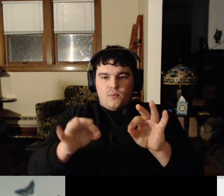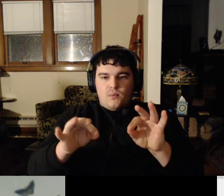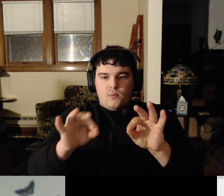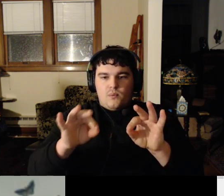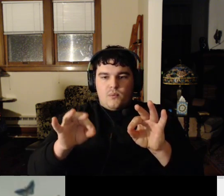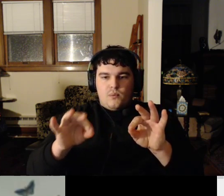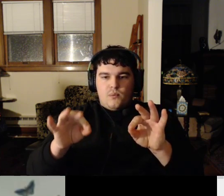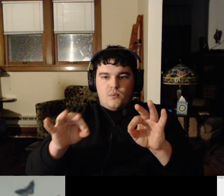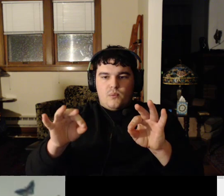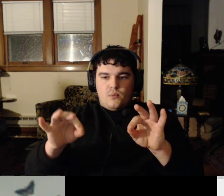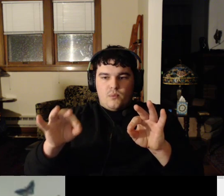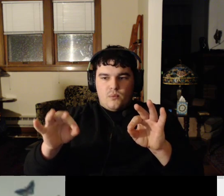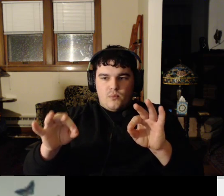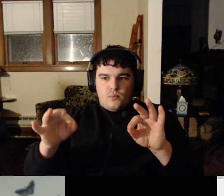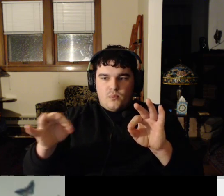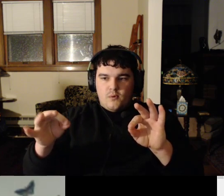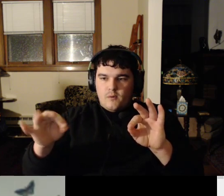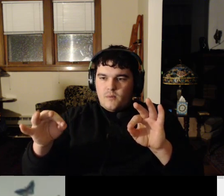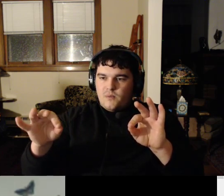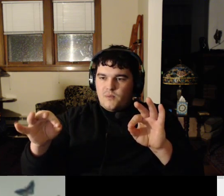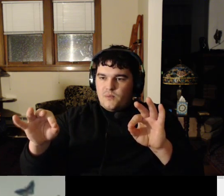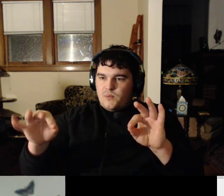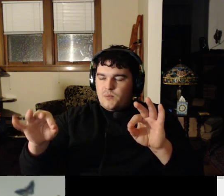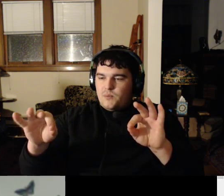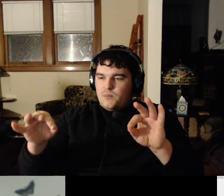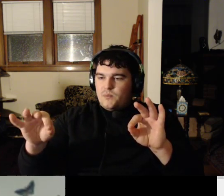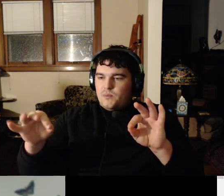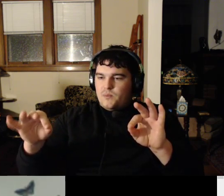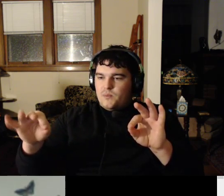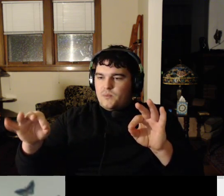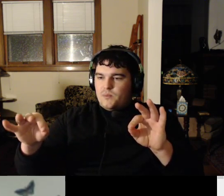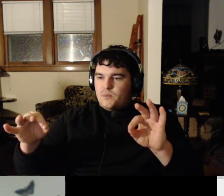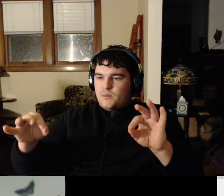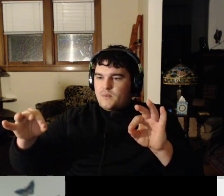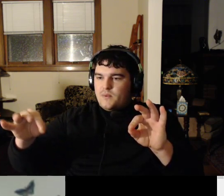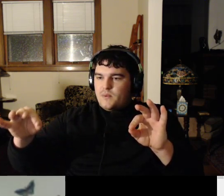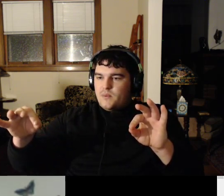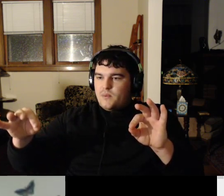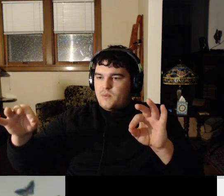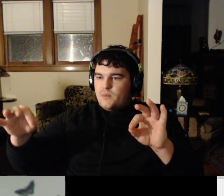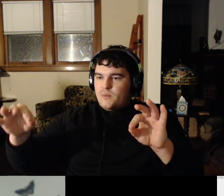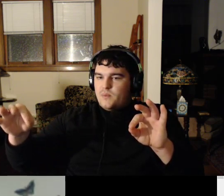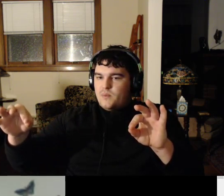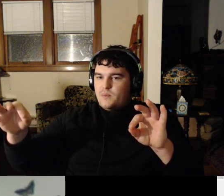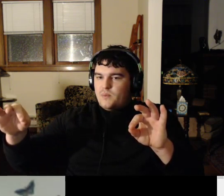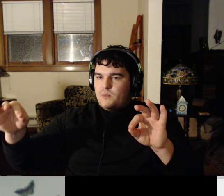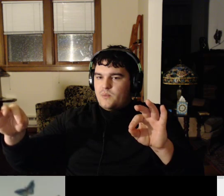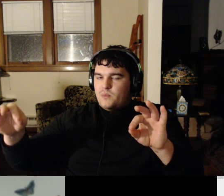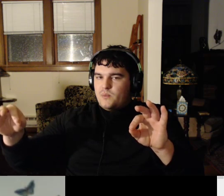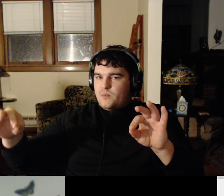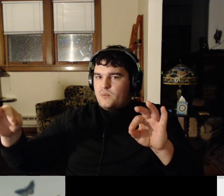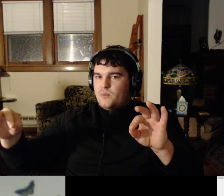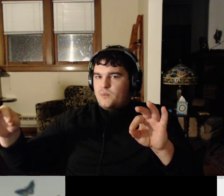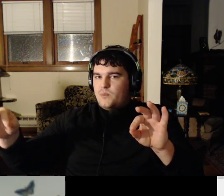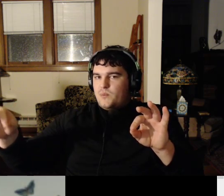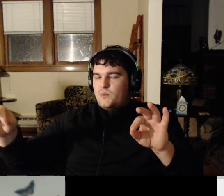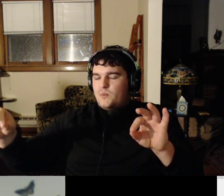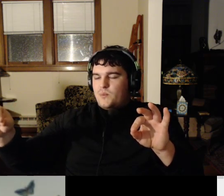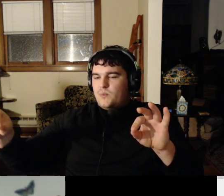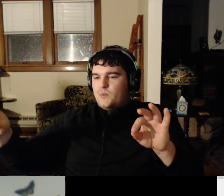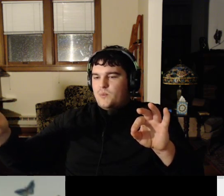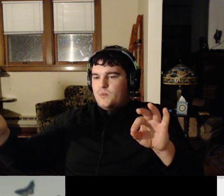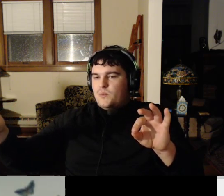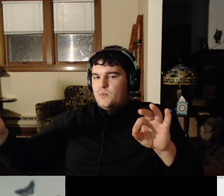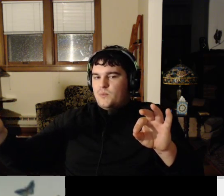the dog. went to the other park. So it's going. No one's in the past. They like little people.